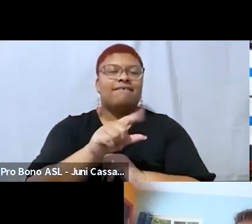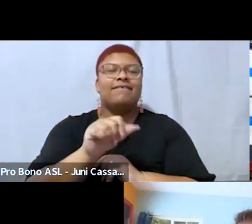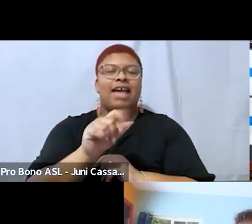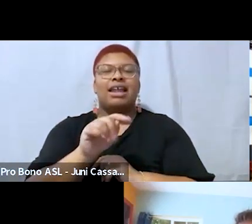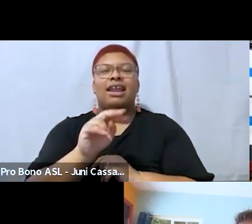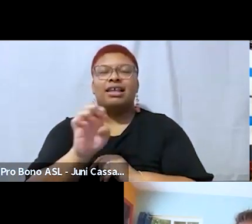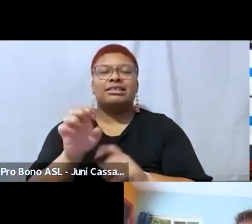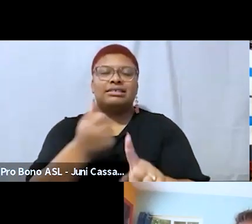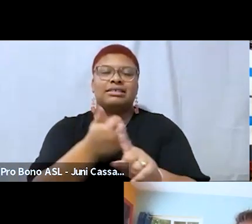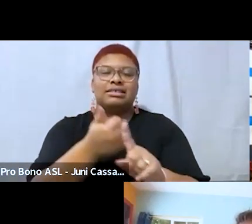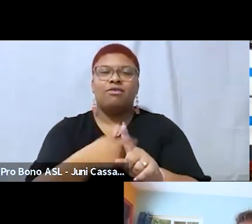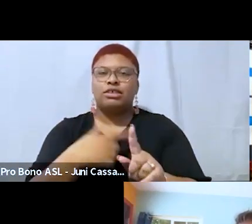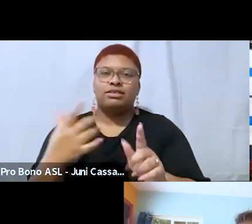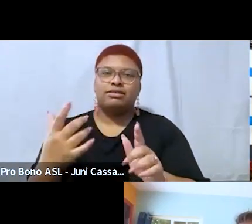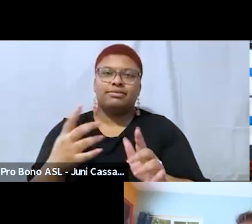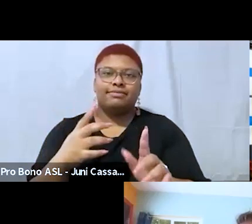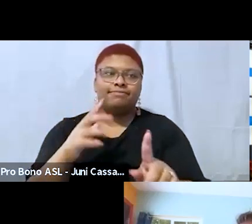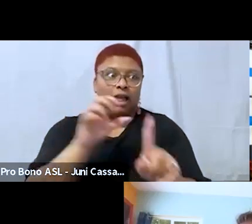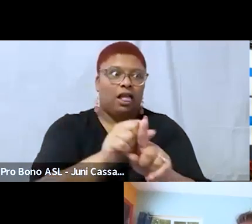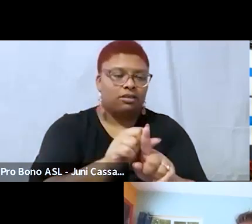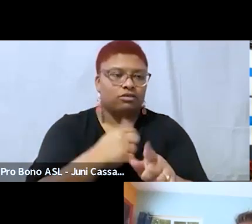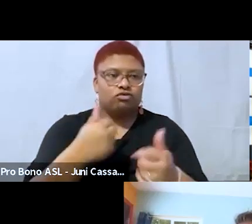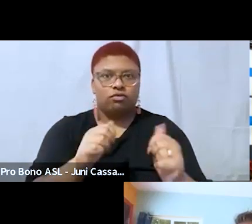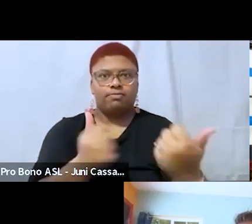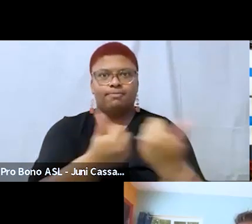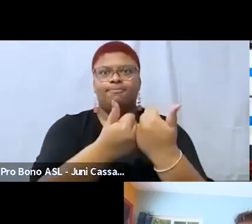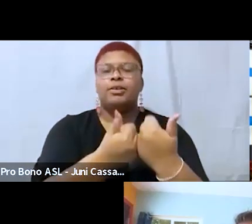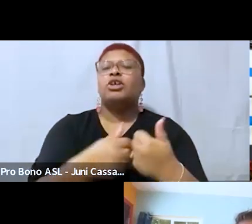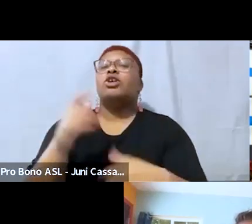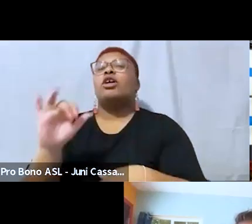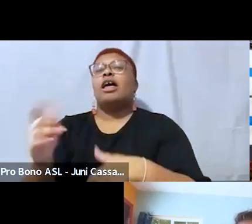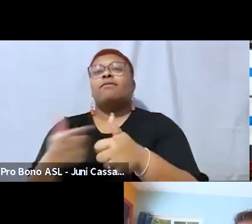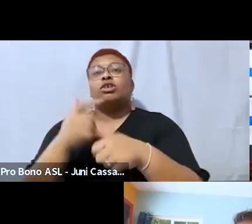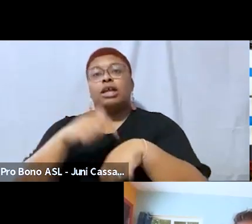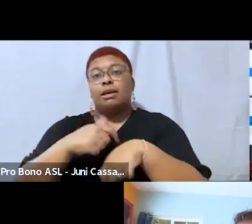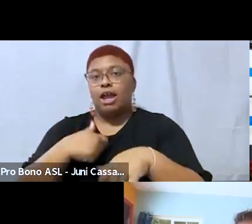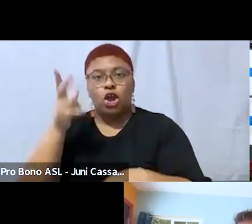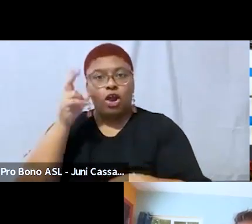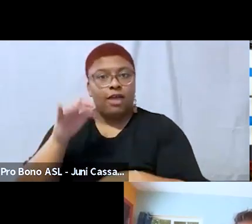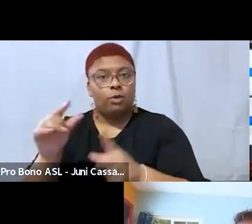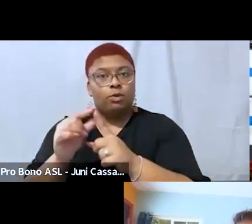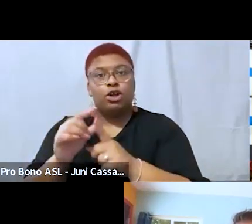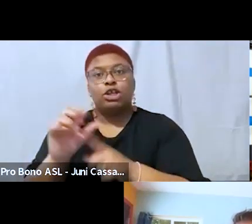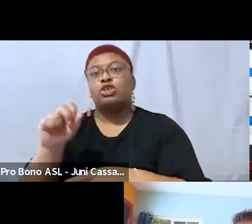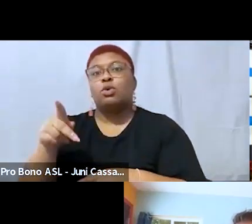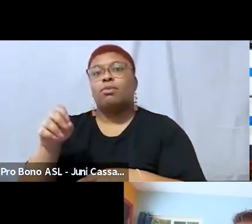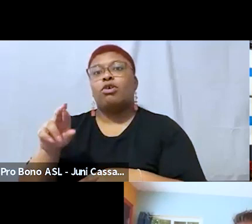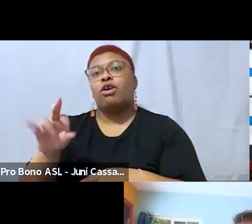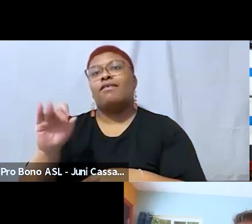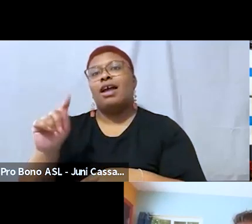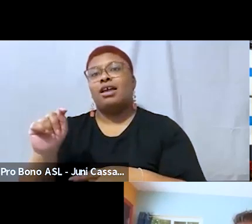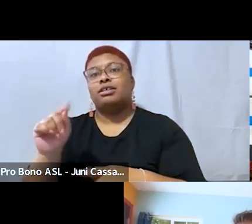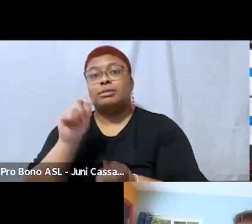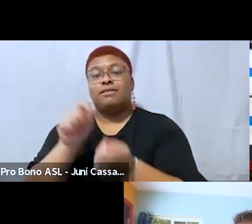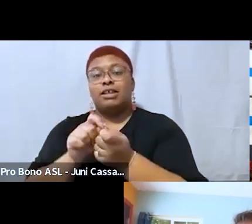so that was one of the first times i heard the term specifically uh super fat um and i was like